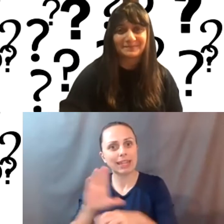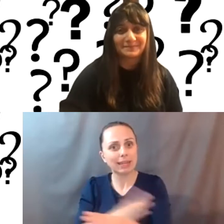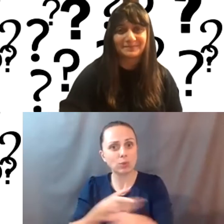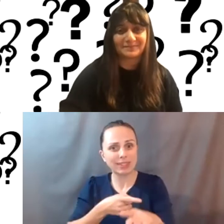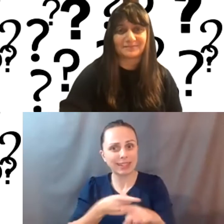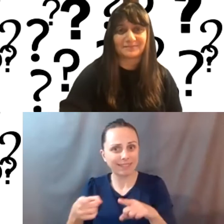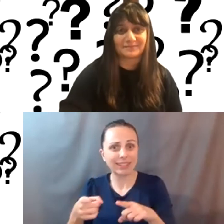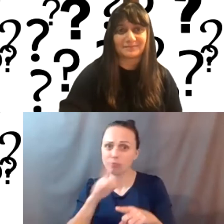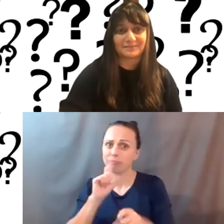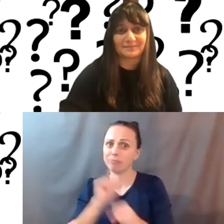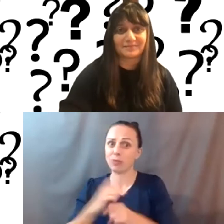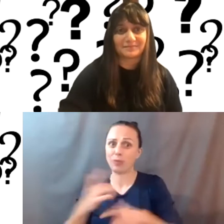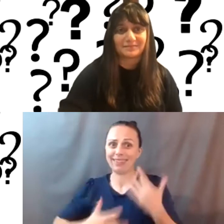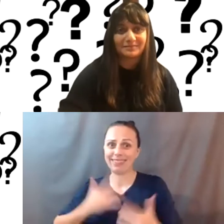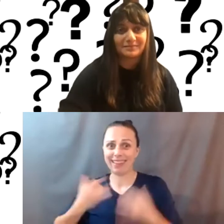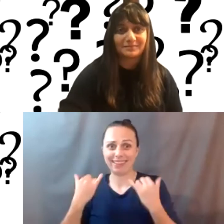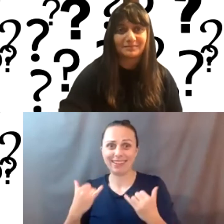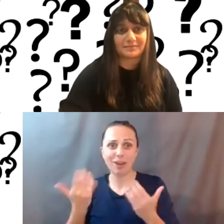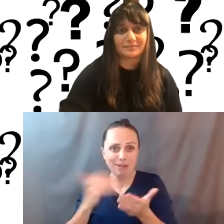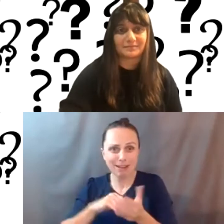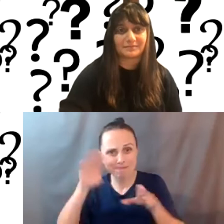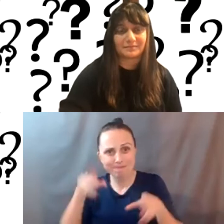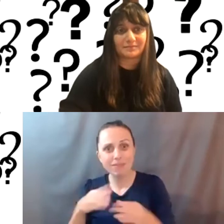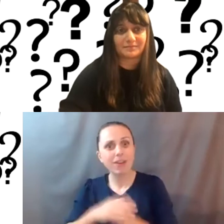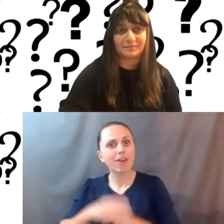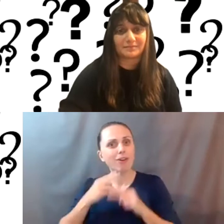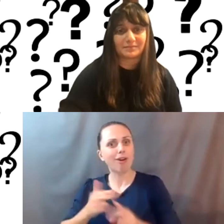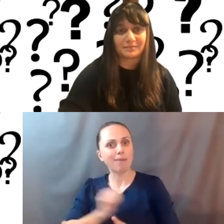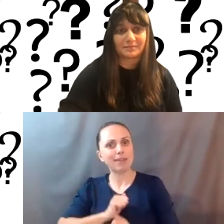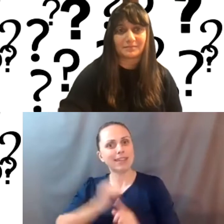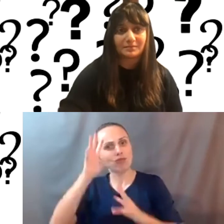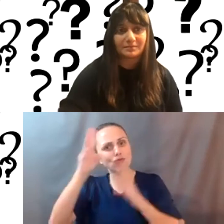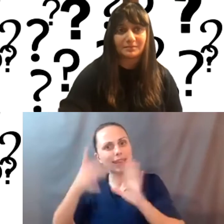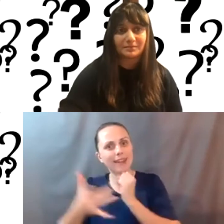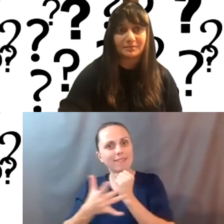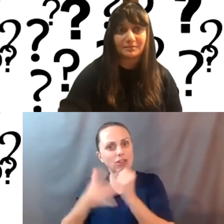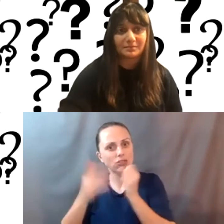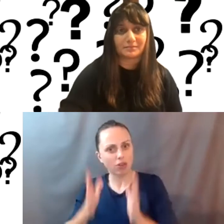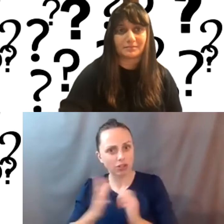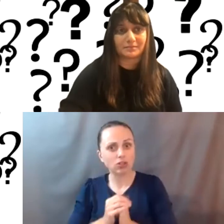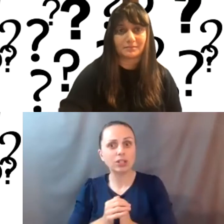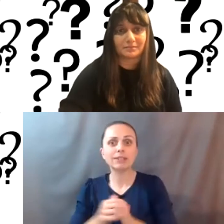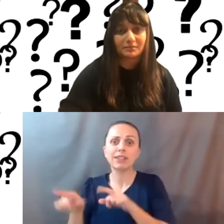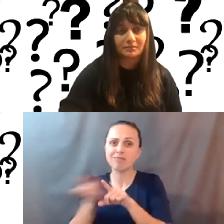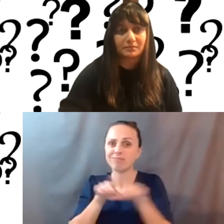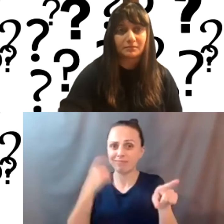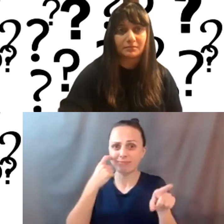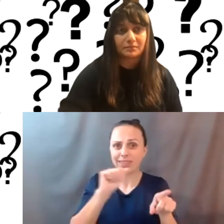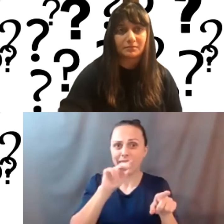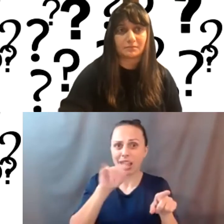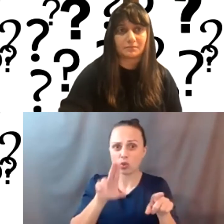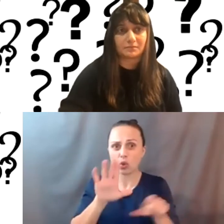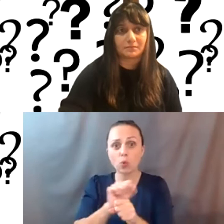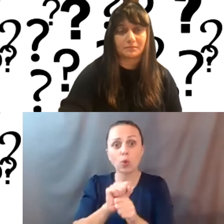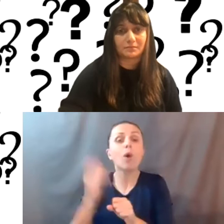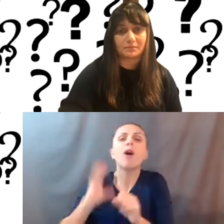So it's been really exciting for me. I call myself a creative technologist and to the work that Anju does now. In